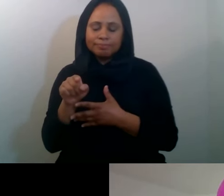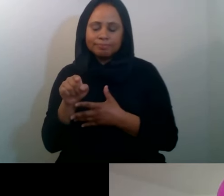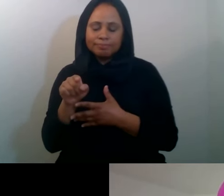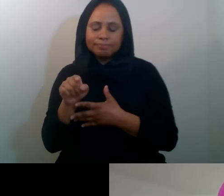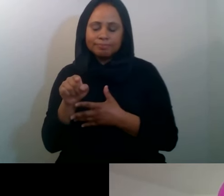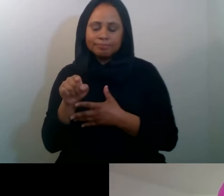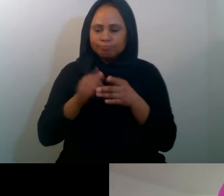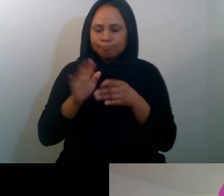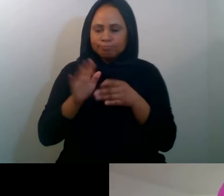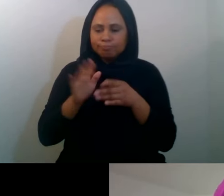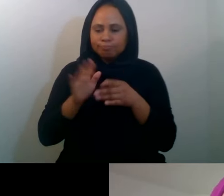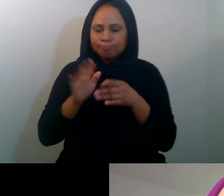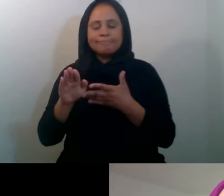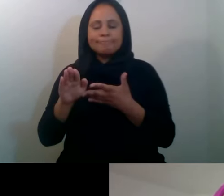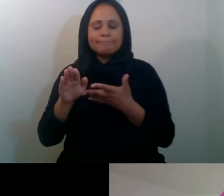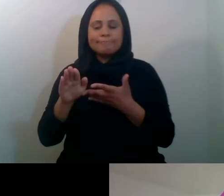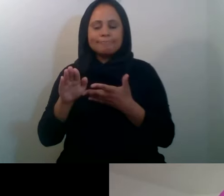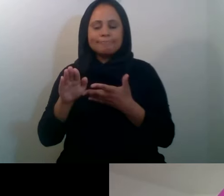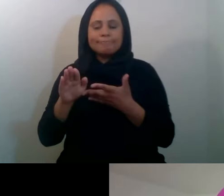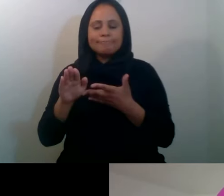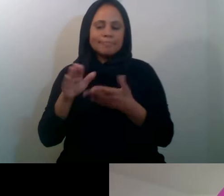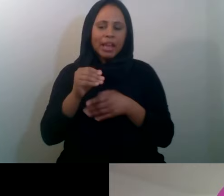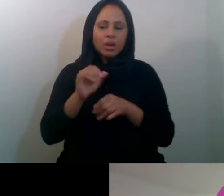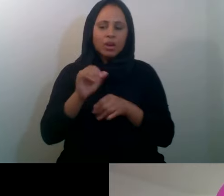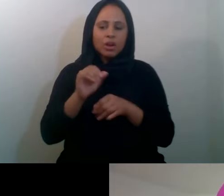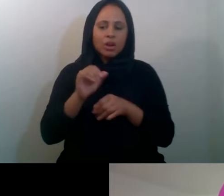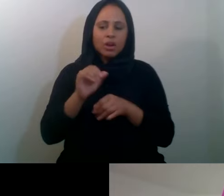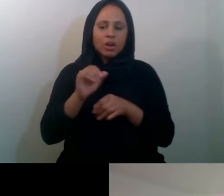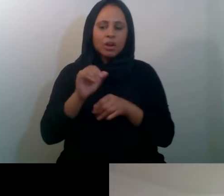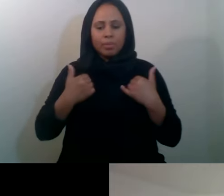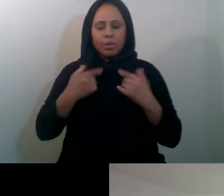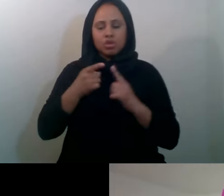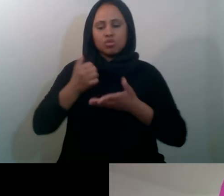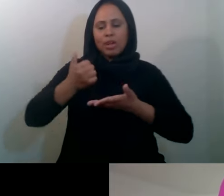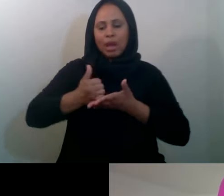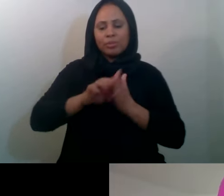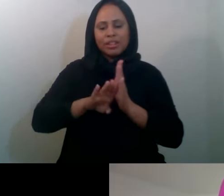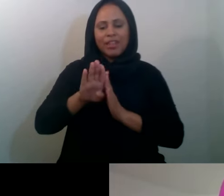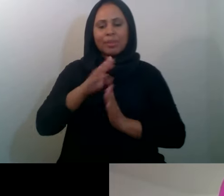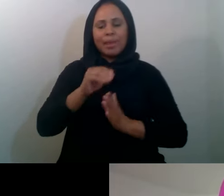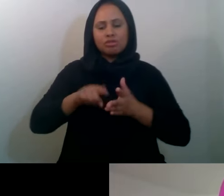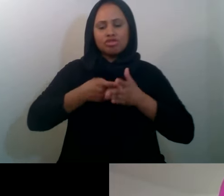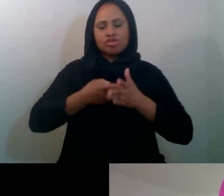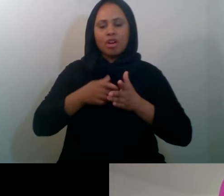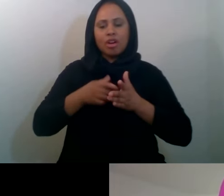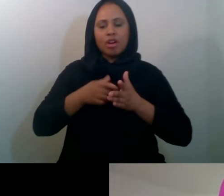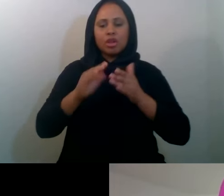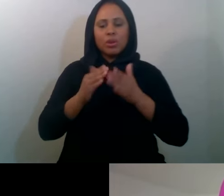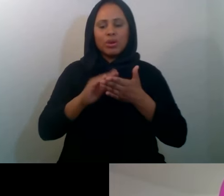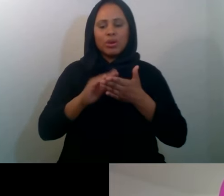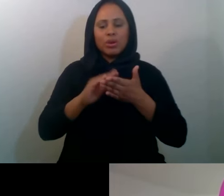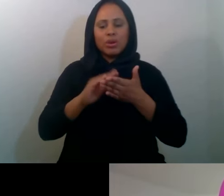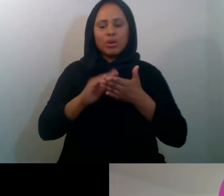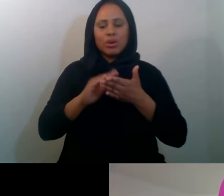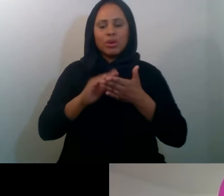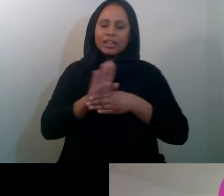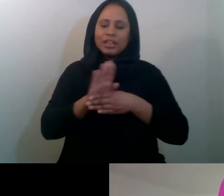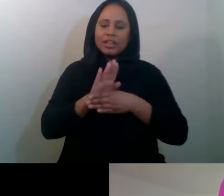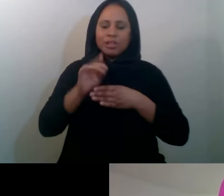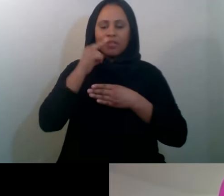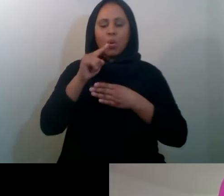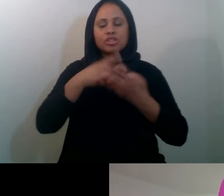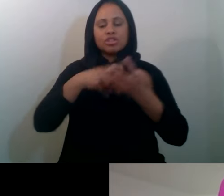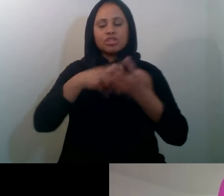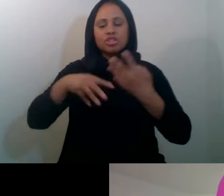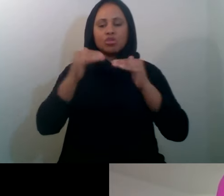inner-city Muslim youth to help them develop and launch their own community initiatives for social justice. As a social worker turned social entrepreneur,